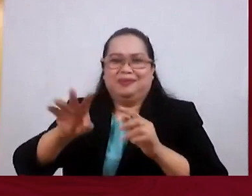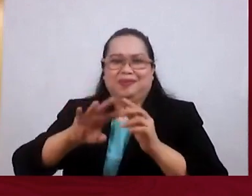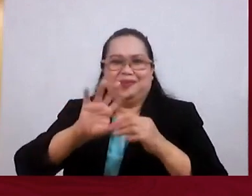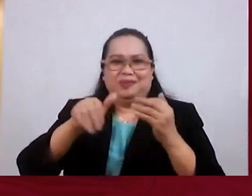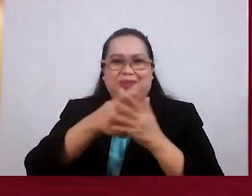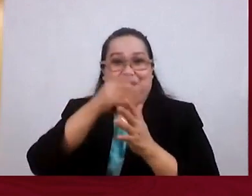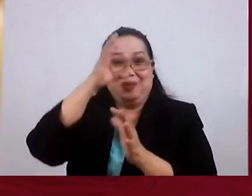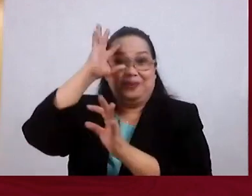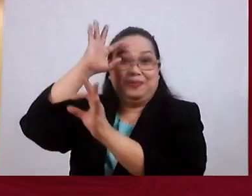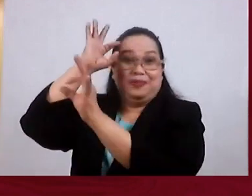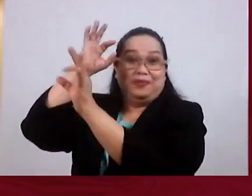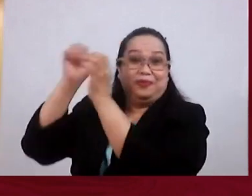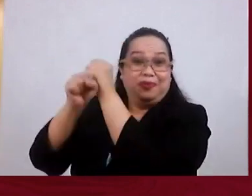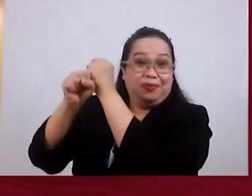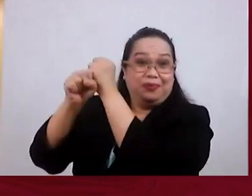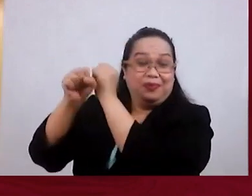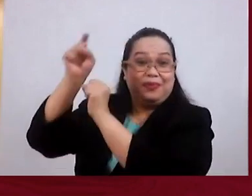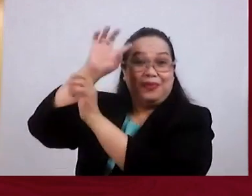Not Throw Away Your Faith